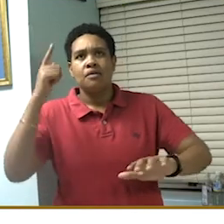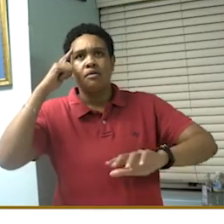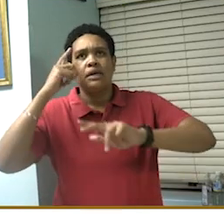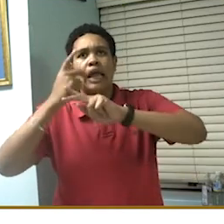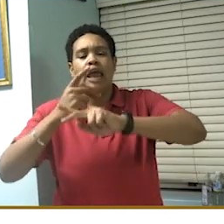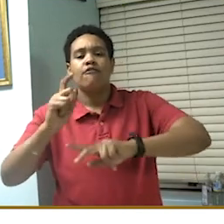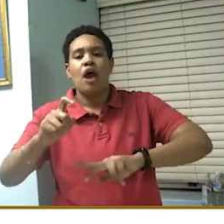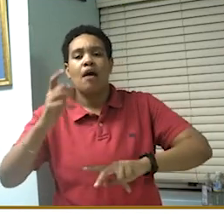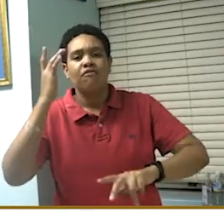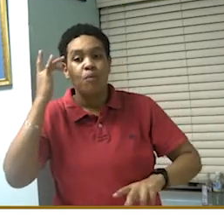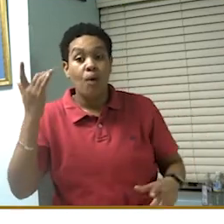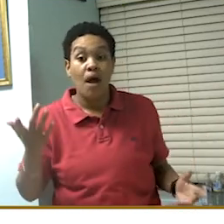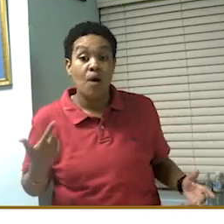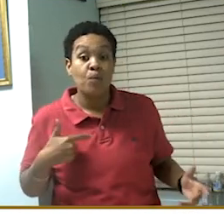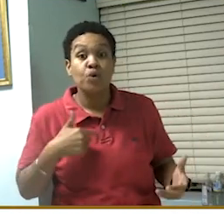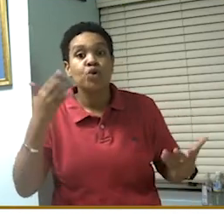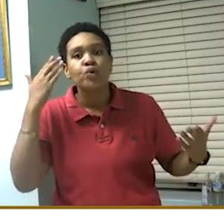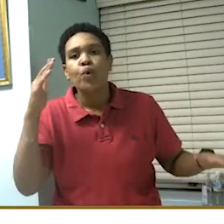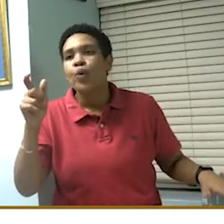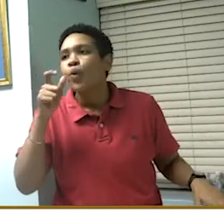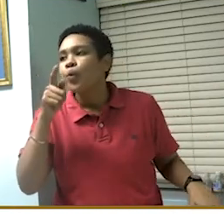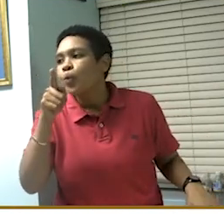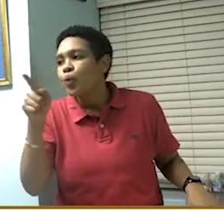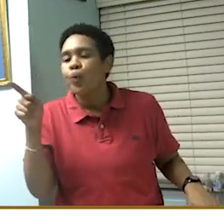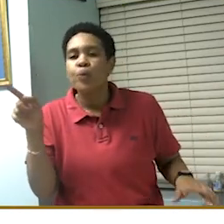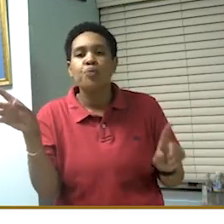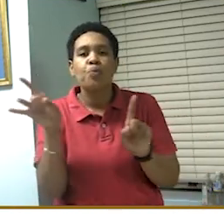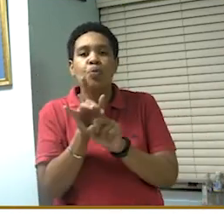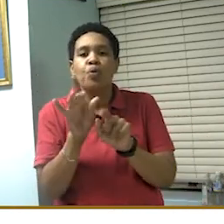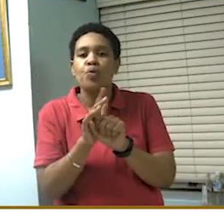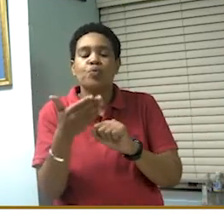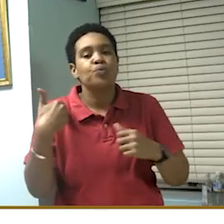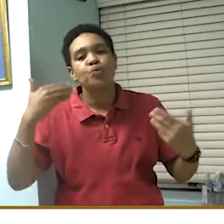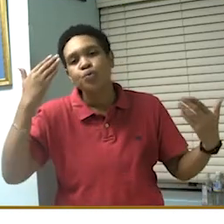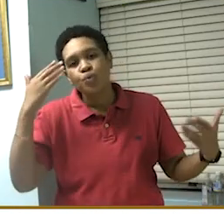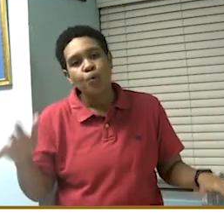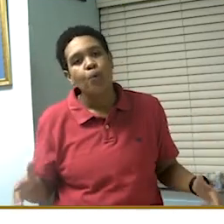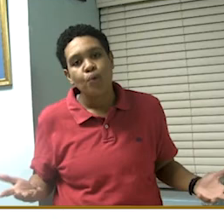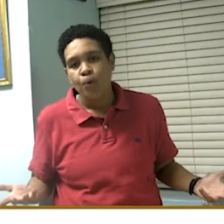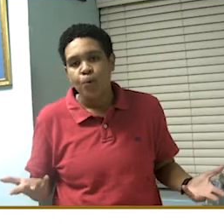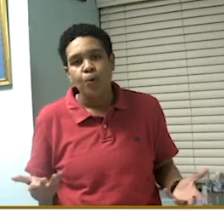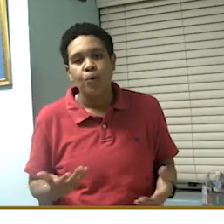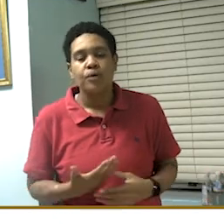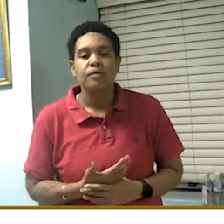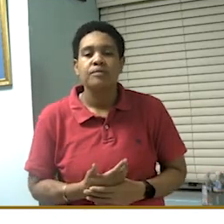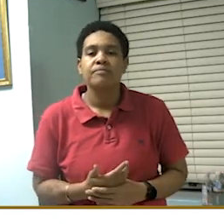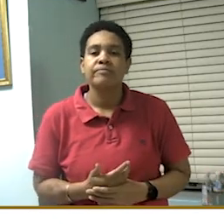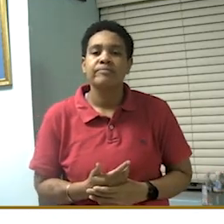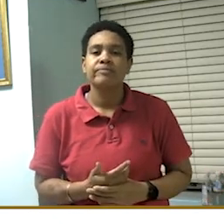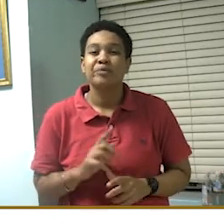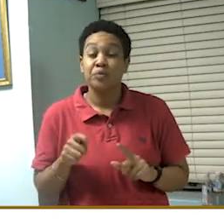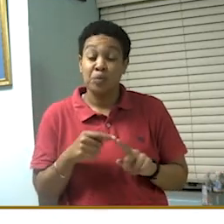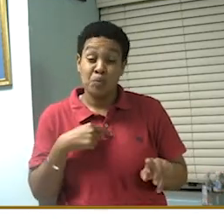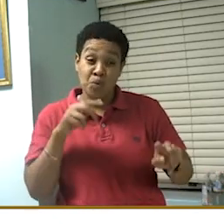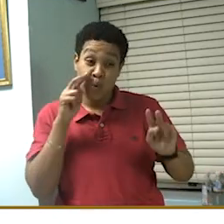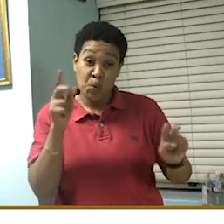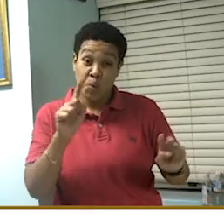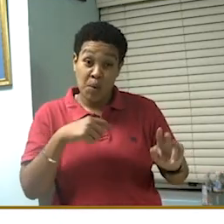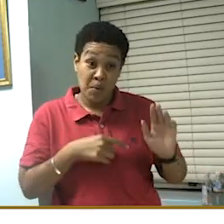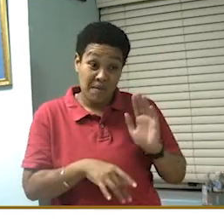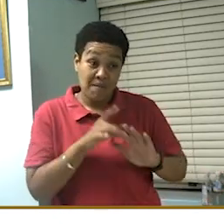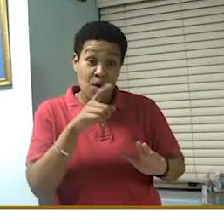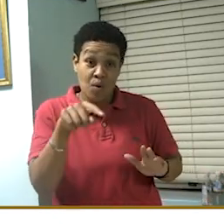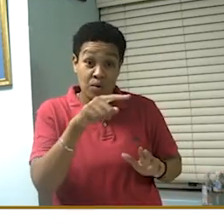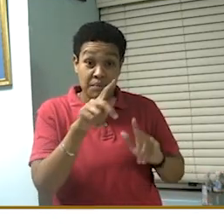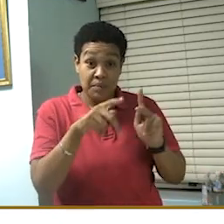we act. Because we don't know who may be having COVID positive. When we look at where